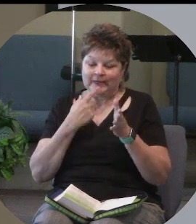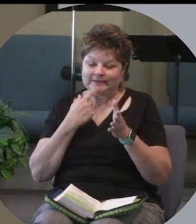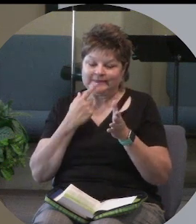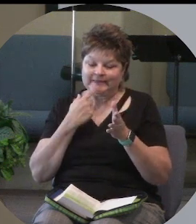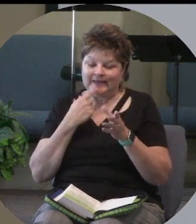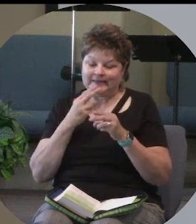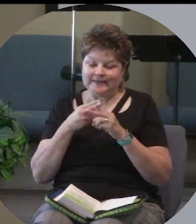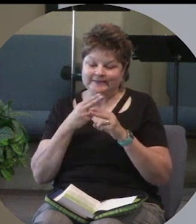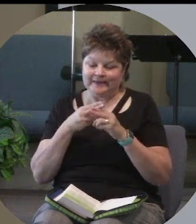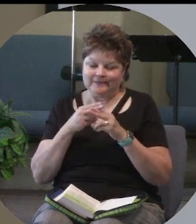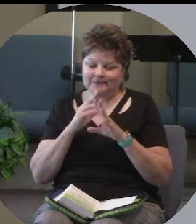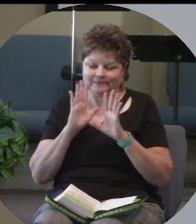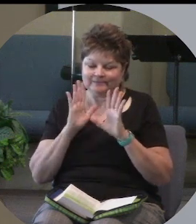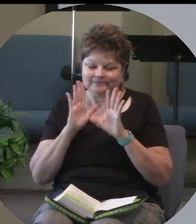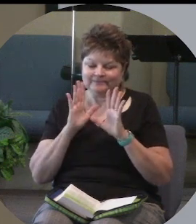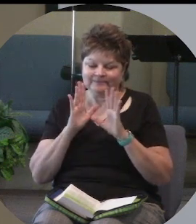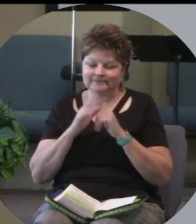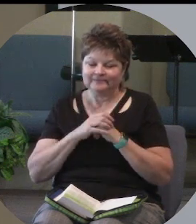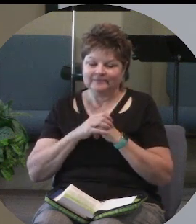pronunciation.